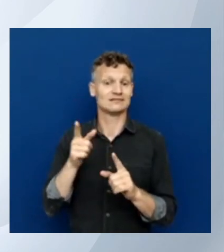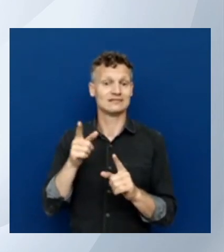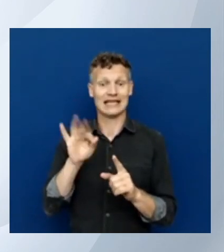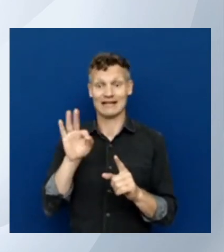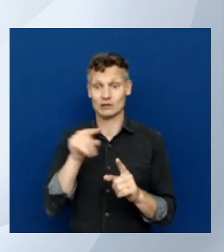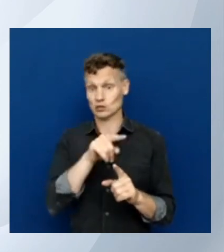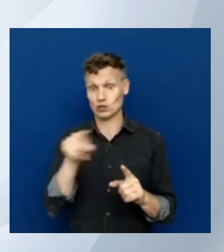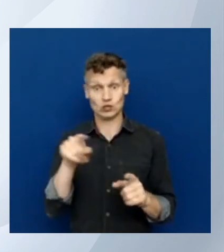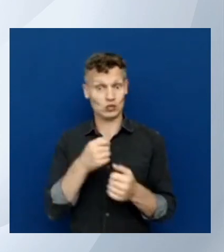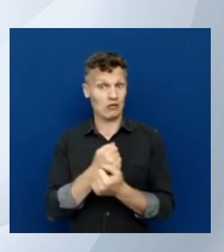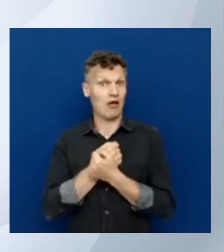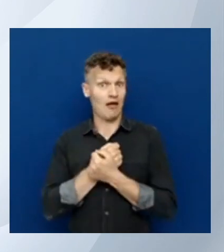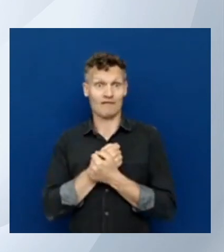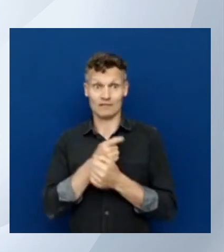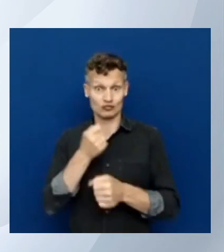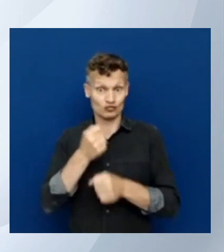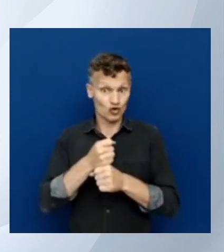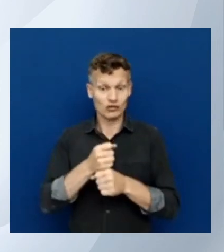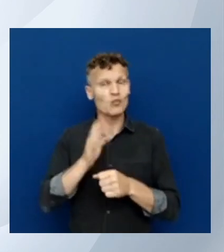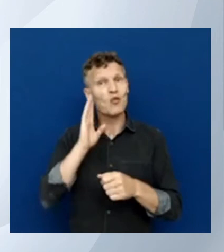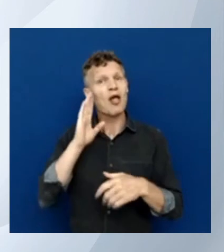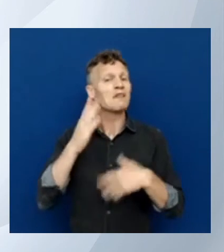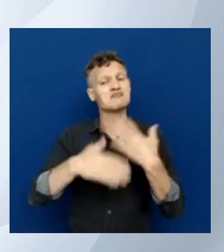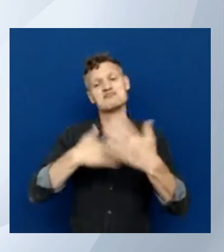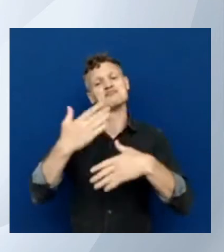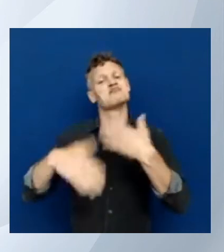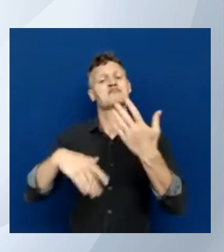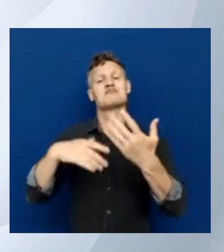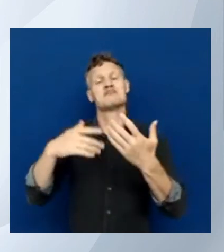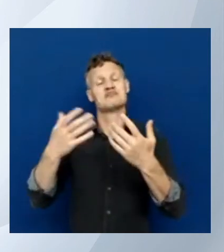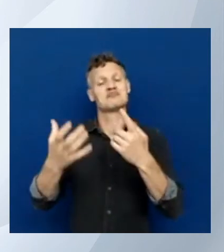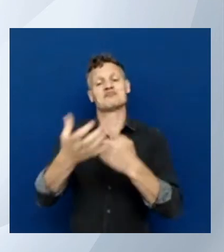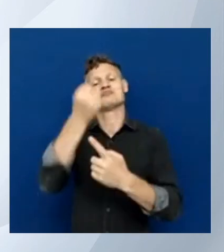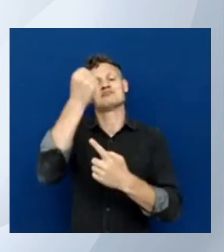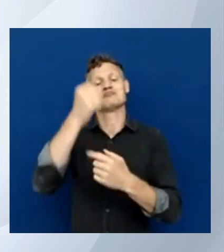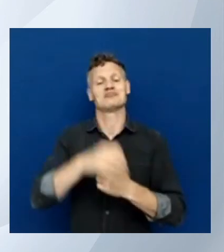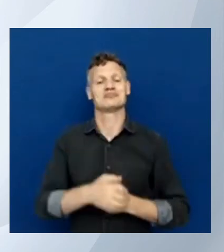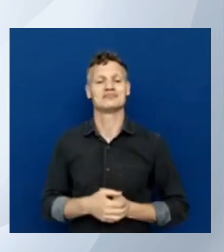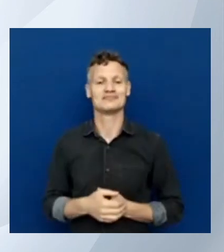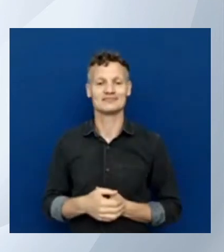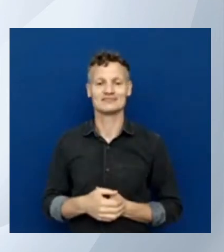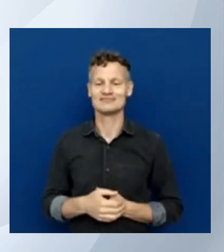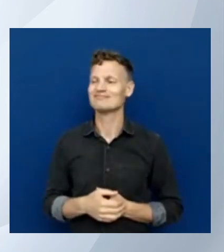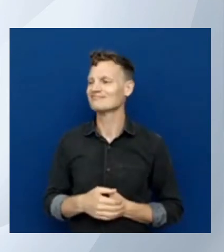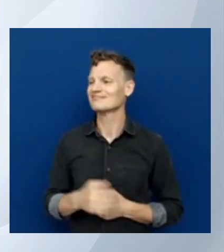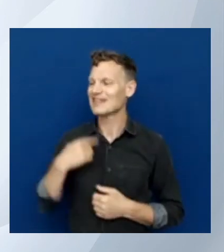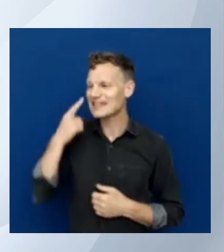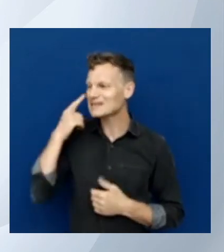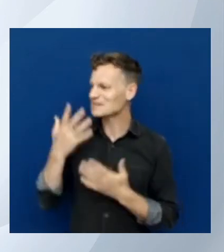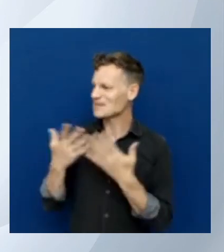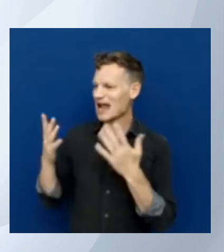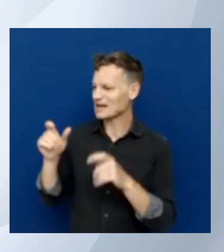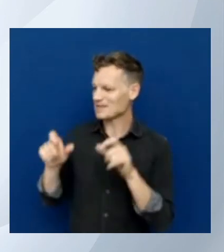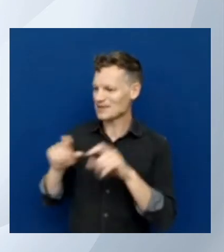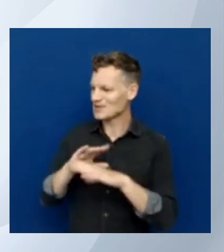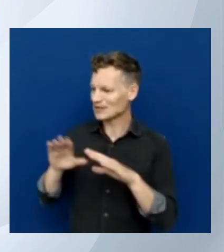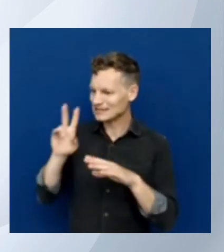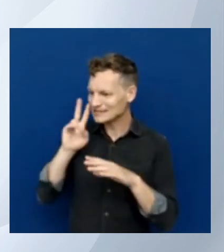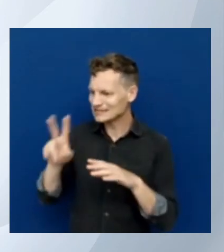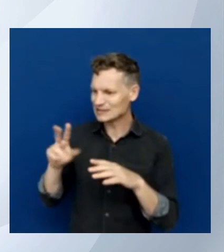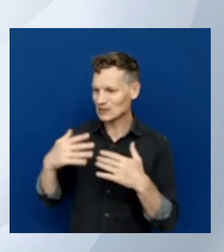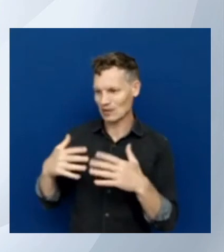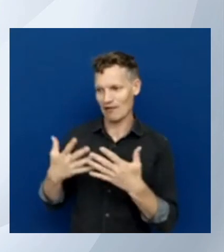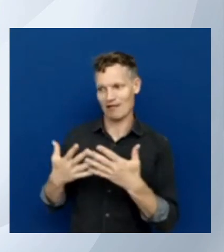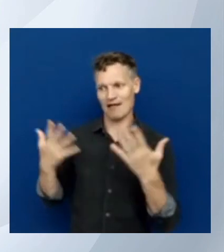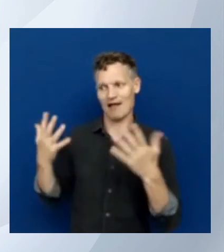okay yeah that's what a lot of people probably don't see is how much work goes into all the happy pictures and speaking